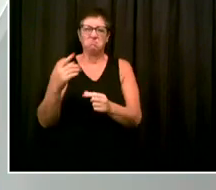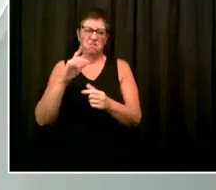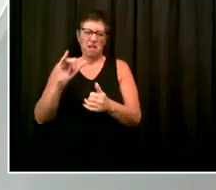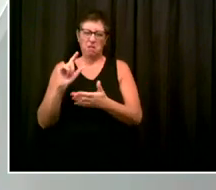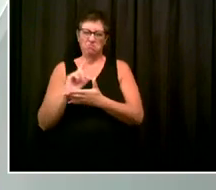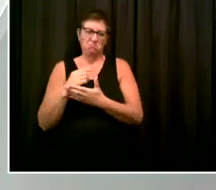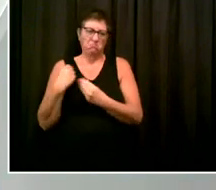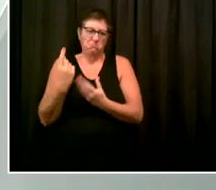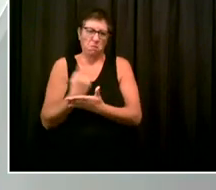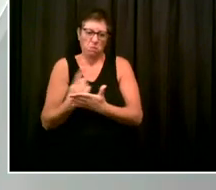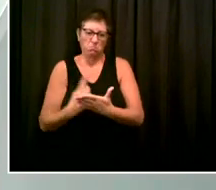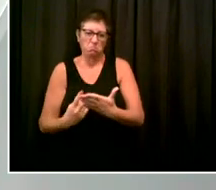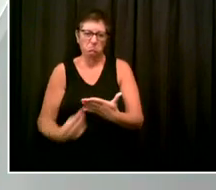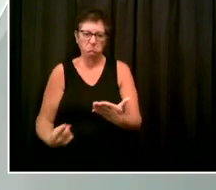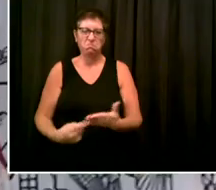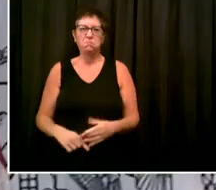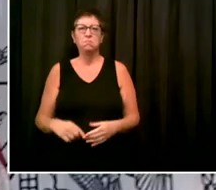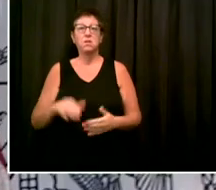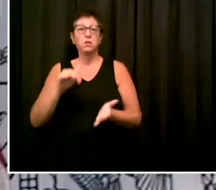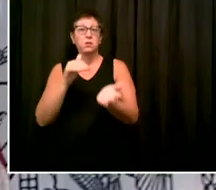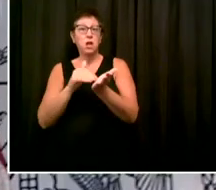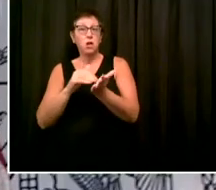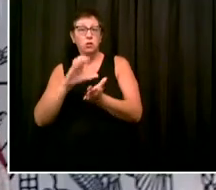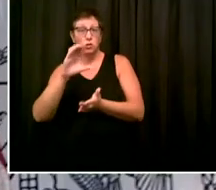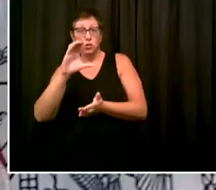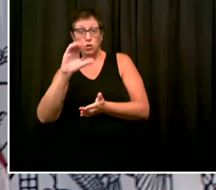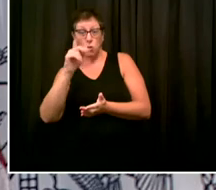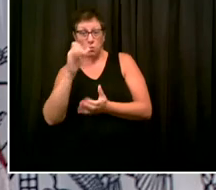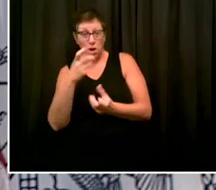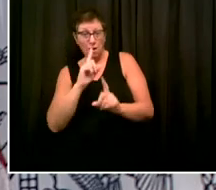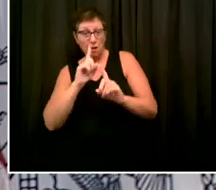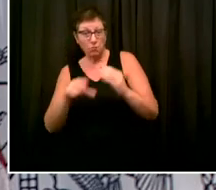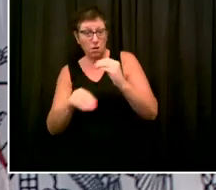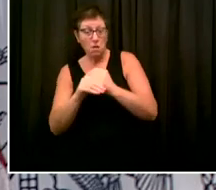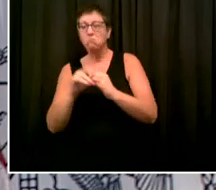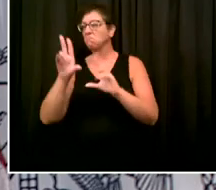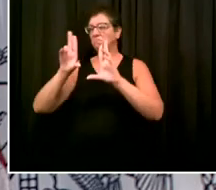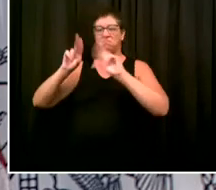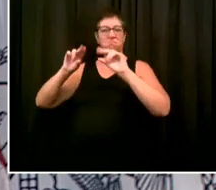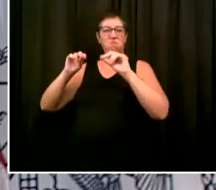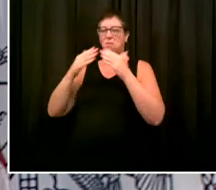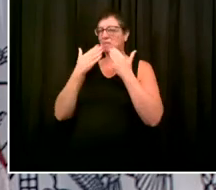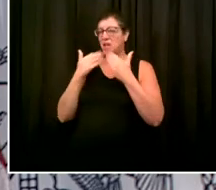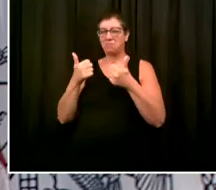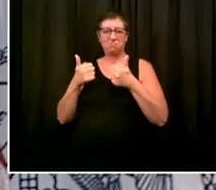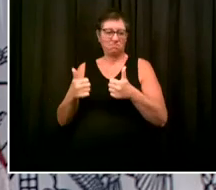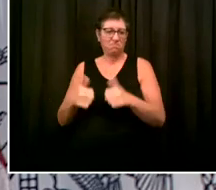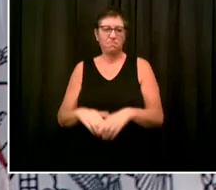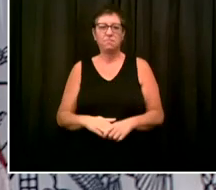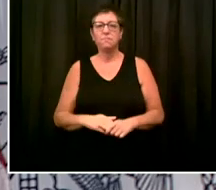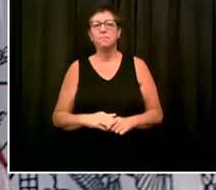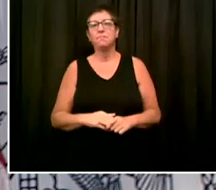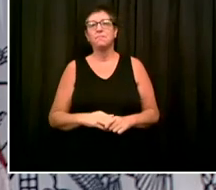No, sir. That's exactly right. Nothing to add. Right. Go ahead. Next up, we have Gloria from New York One.